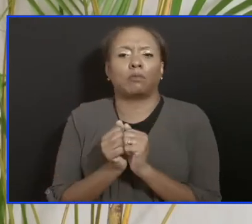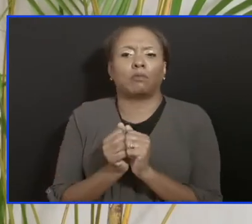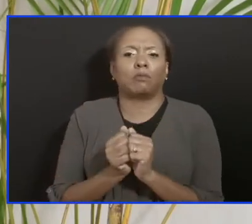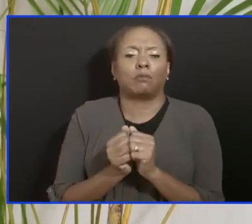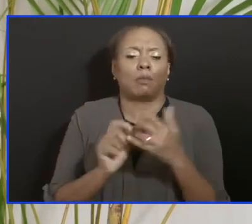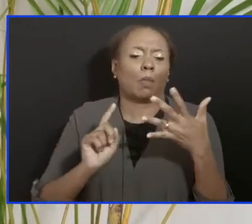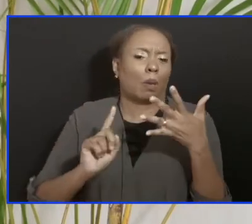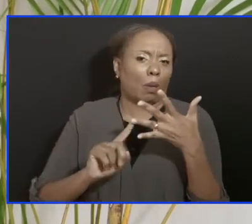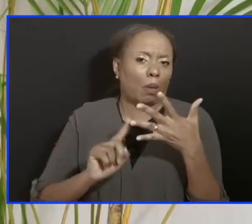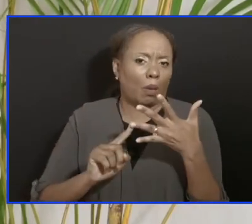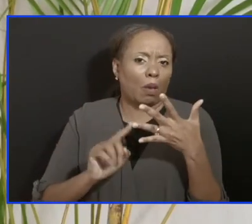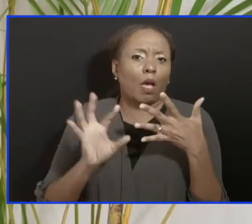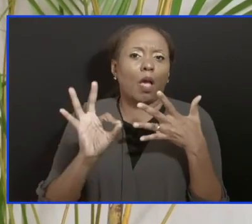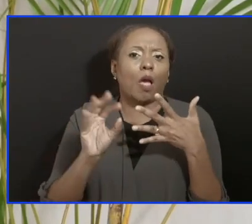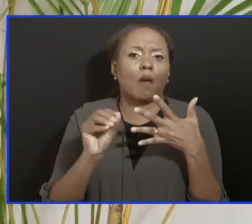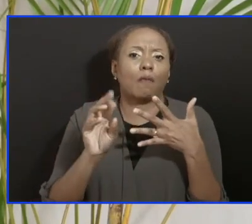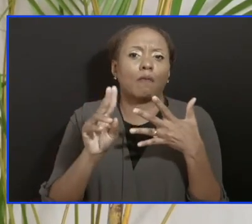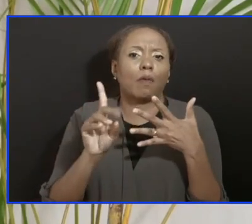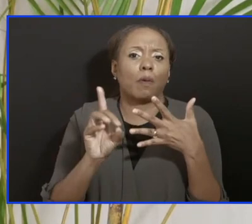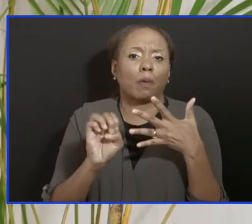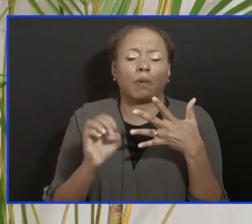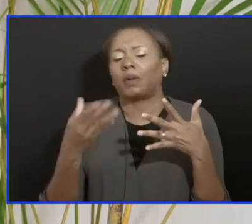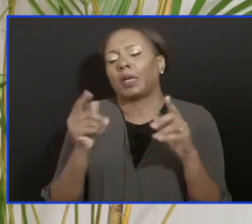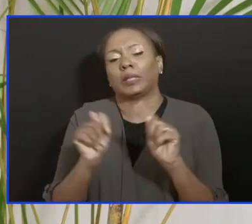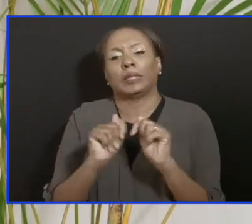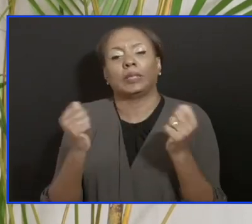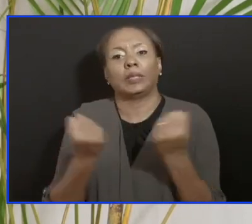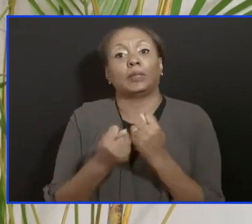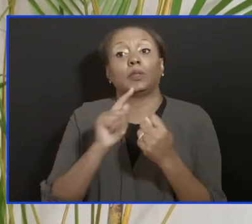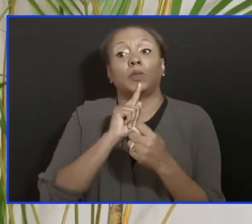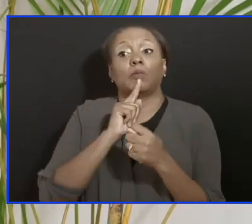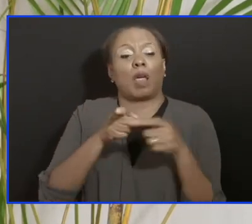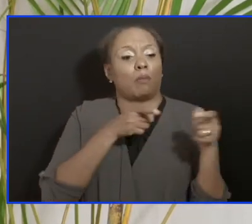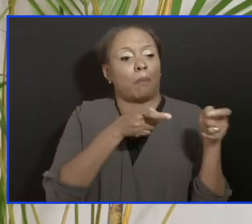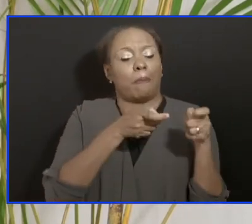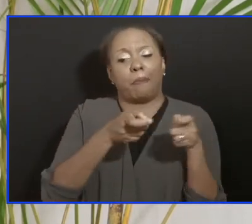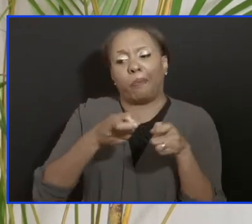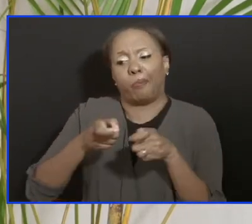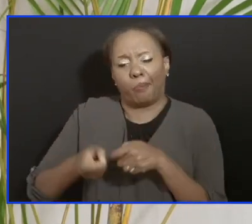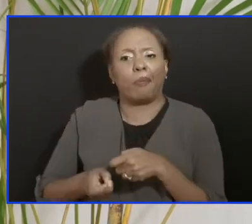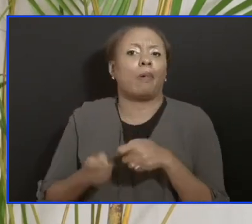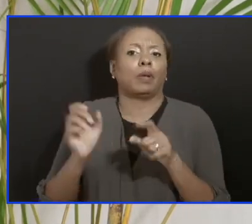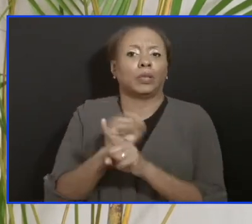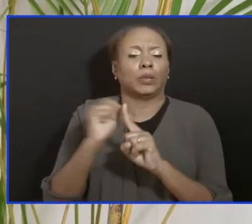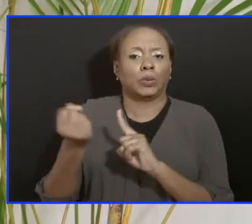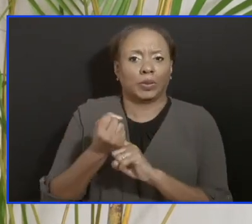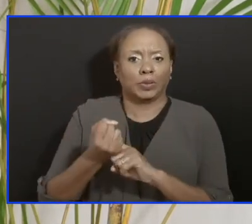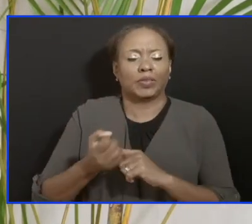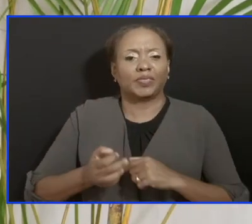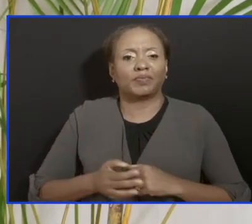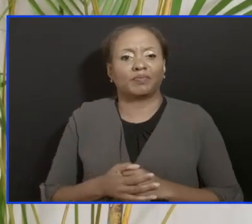to be able to successfully manage this developing situation.